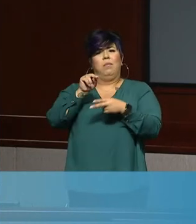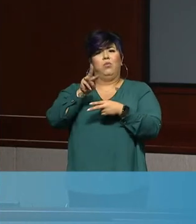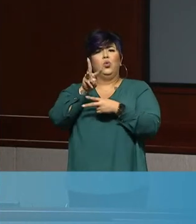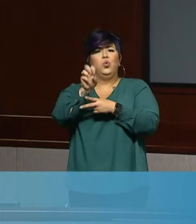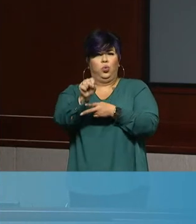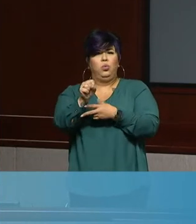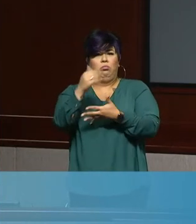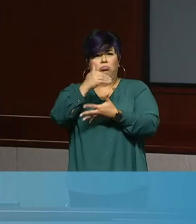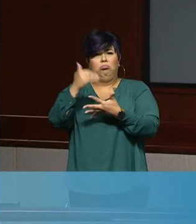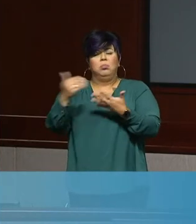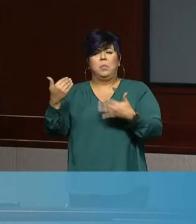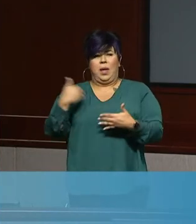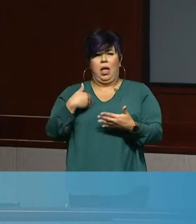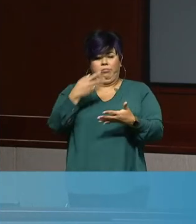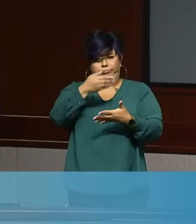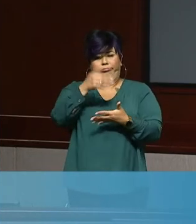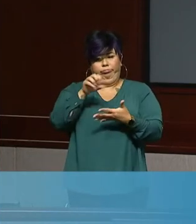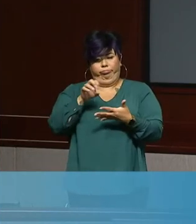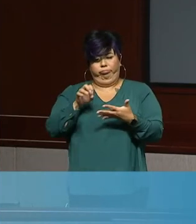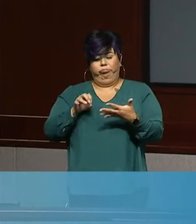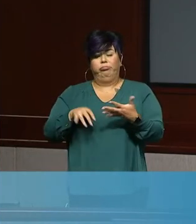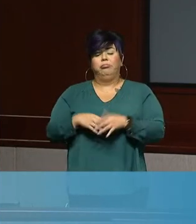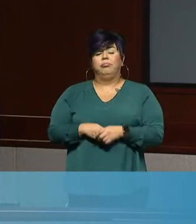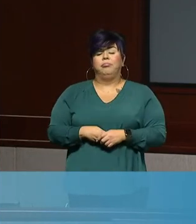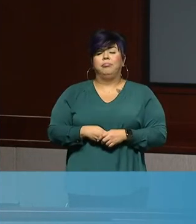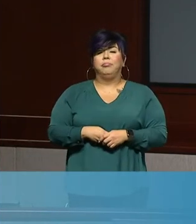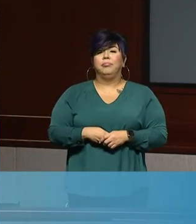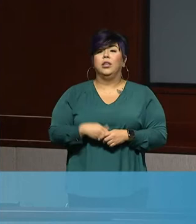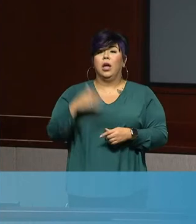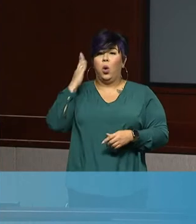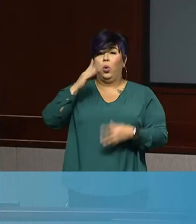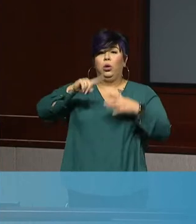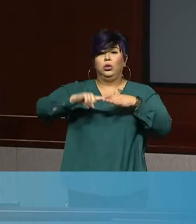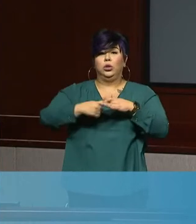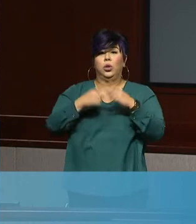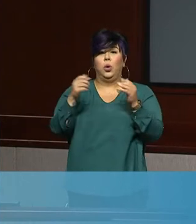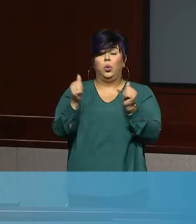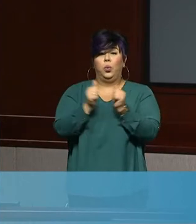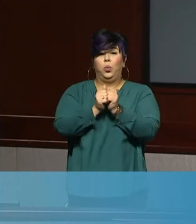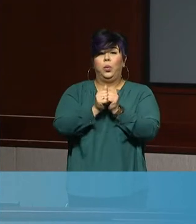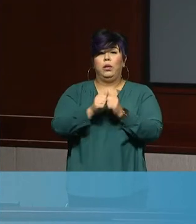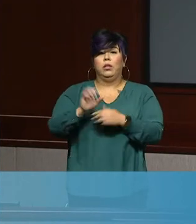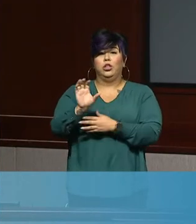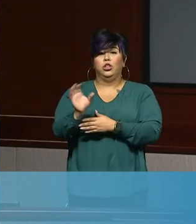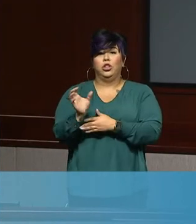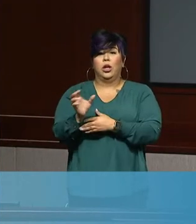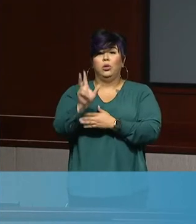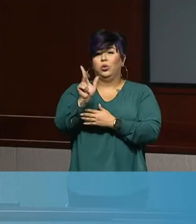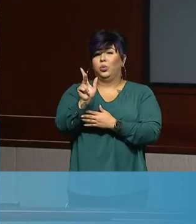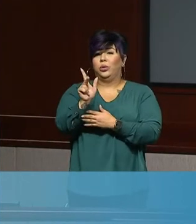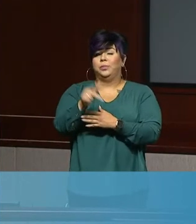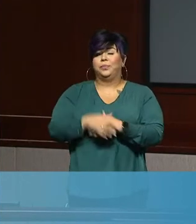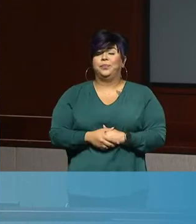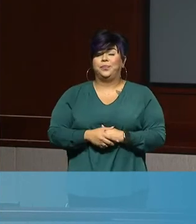have questions this morning and I'm going to start with channel 23.